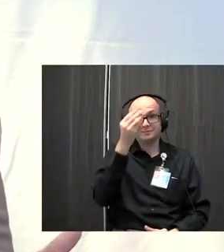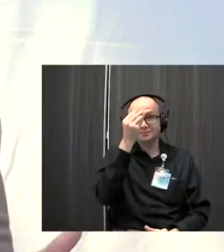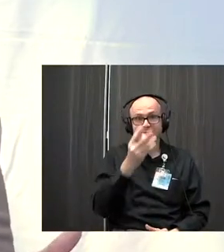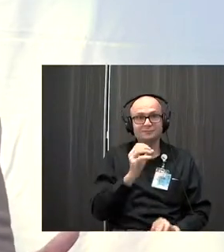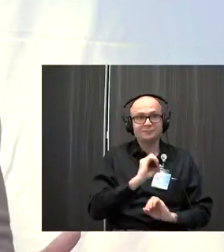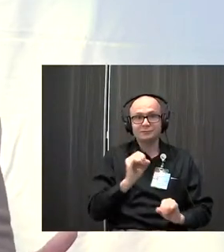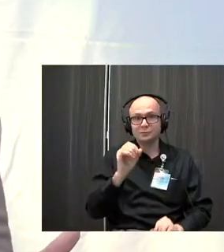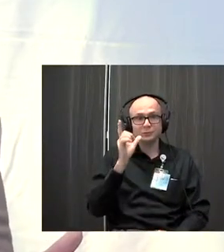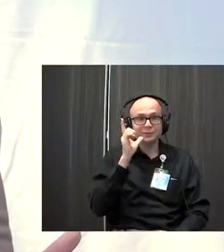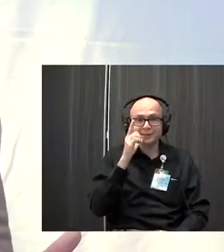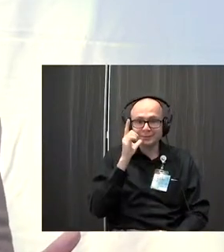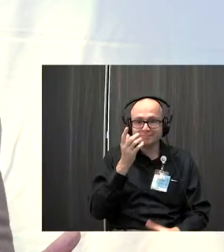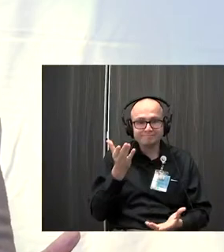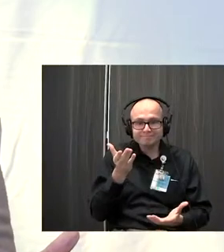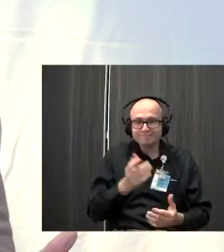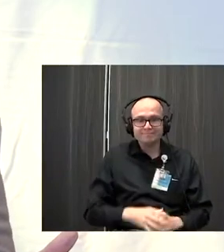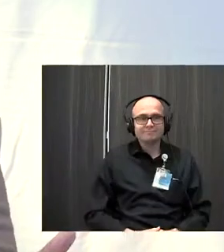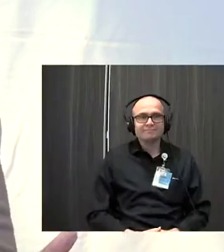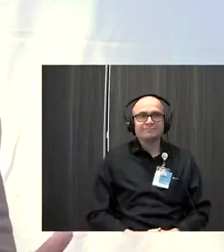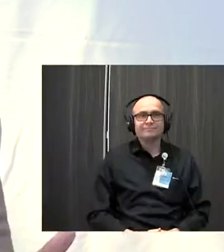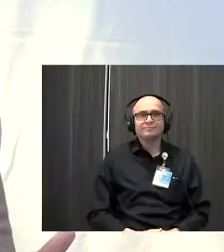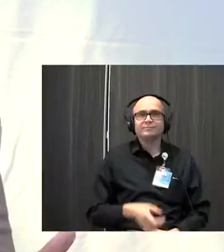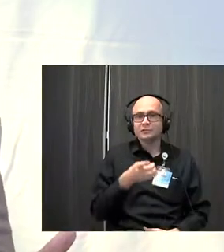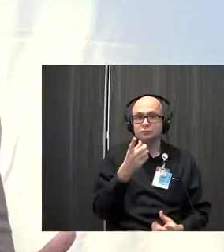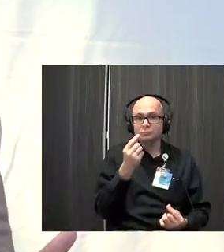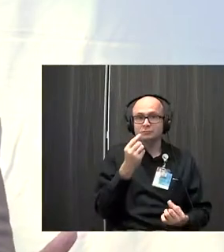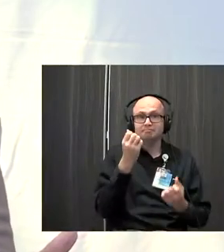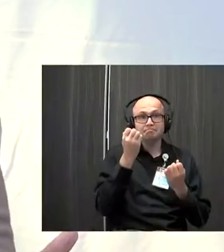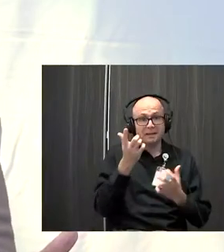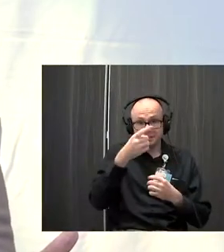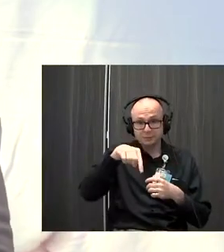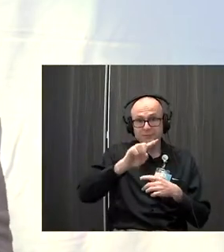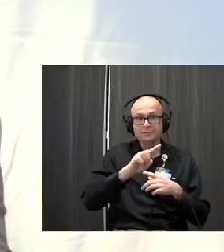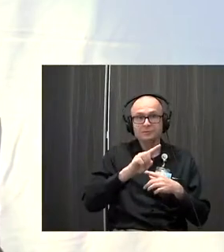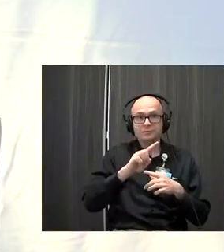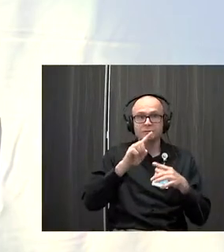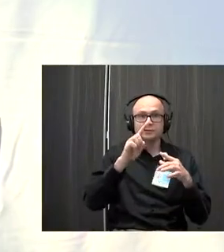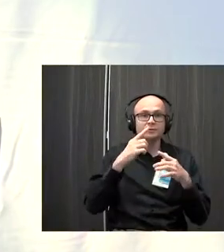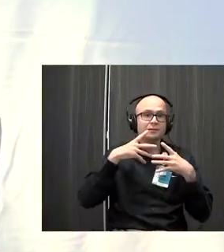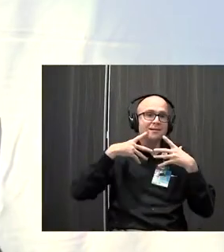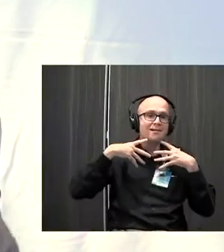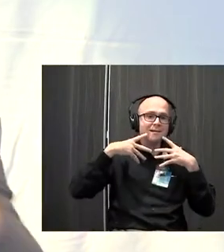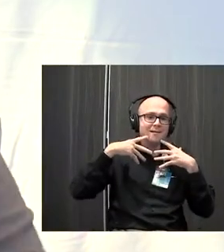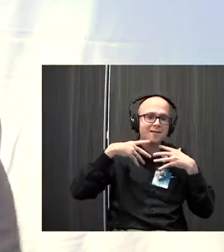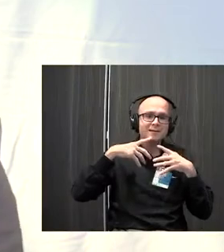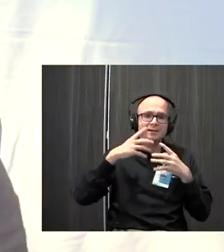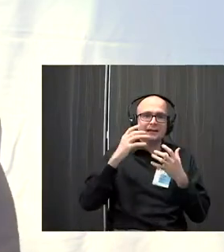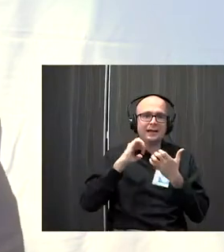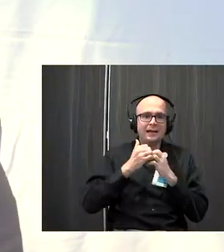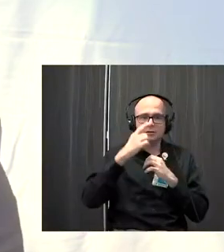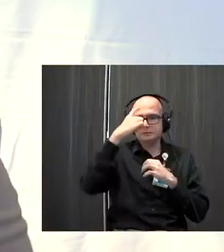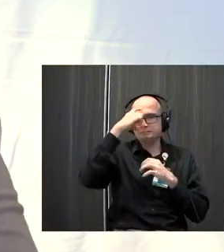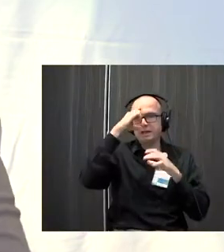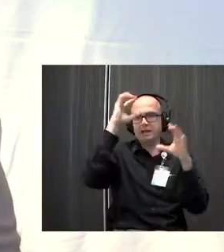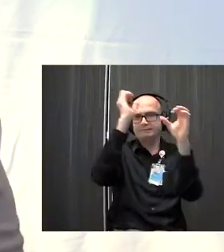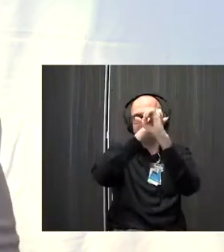there's no lemon, right? There's no lemon here. What you were able to do, many of you, was to produce a physiologic response using just your mind.